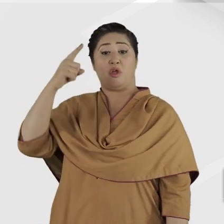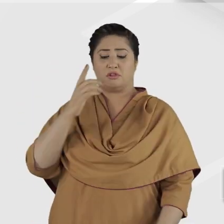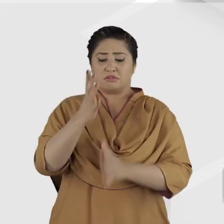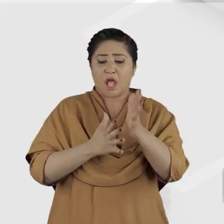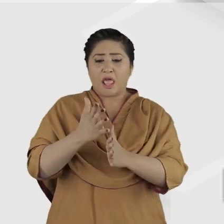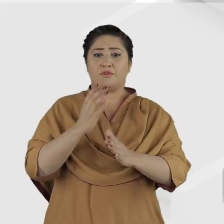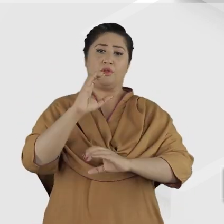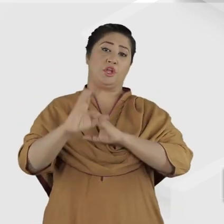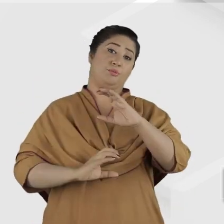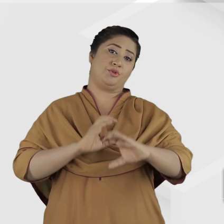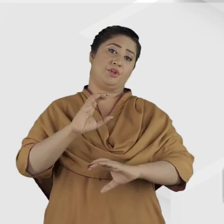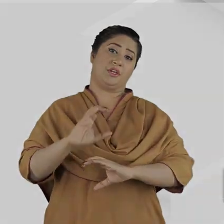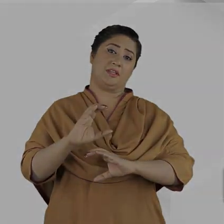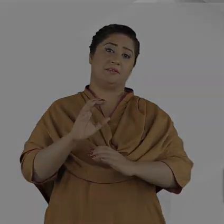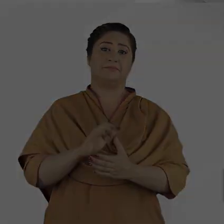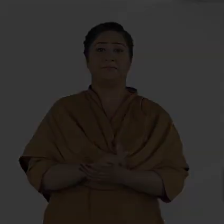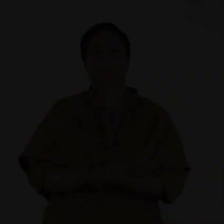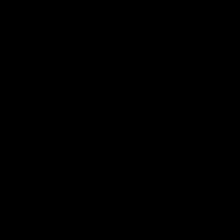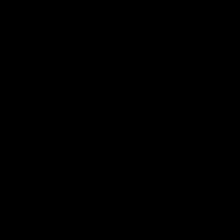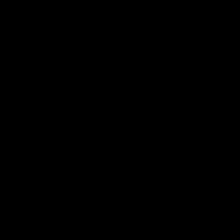something we will now explore further.